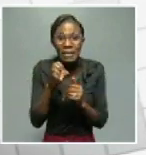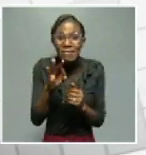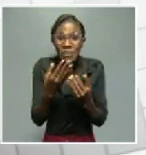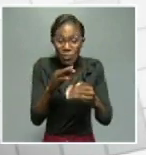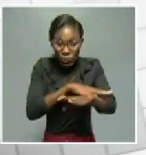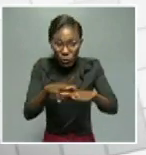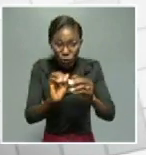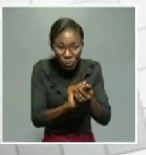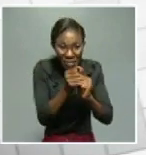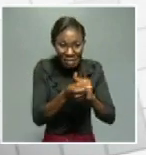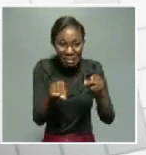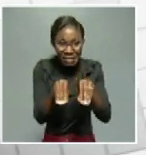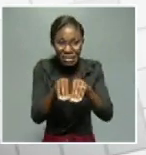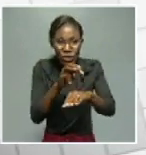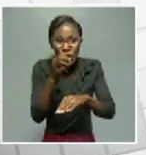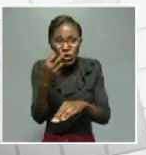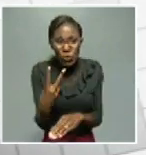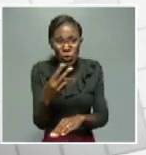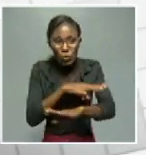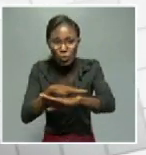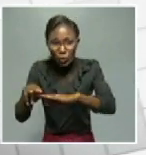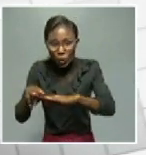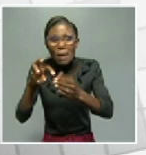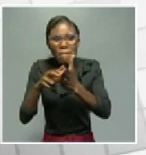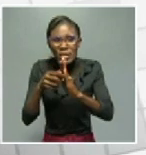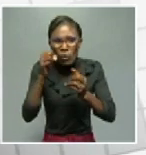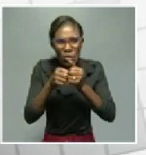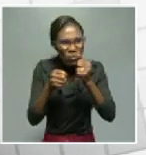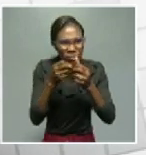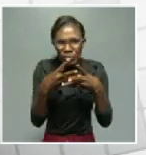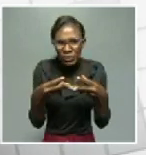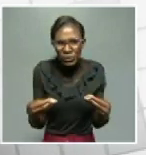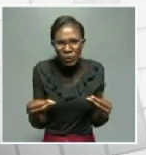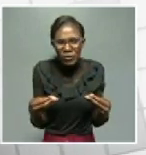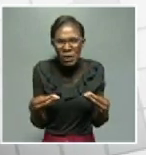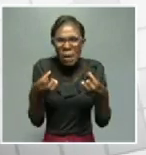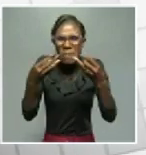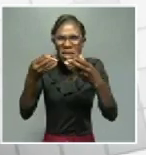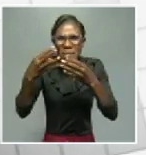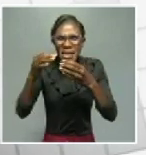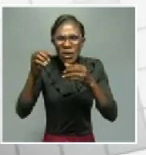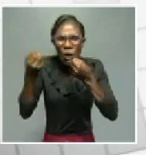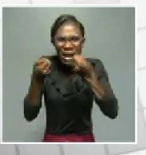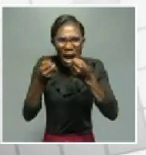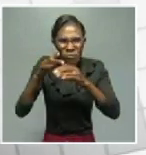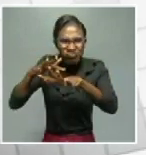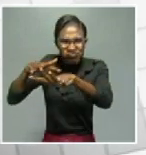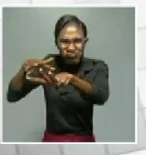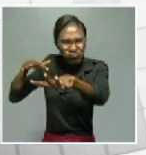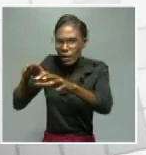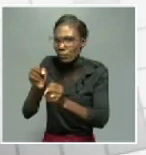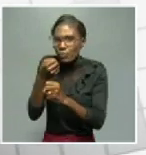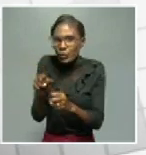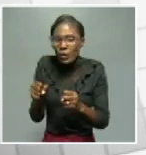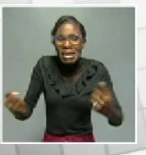ways, already you are going to ease the burden on the flow of traffic. You are going to drastically reduce the